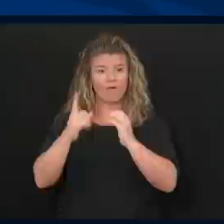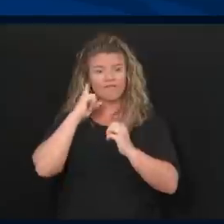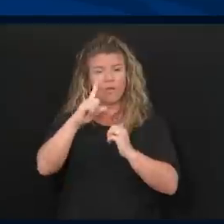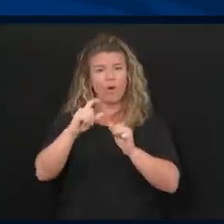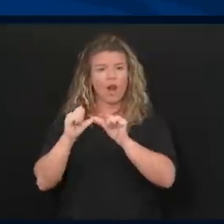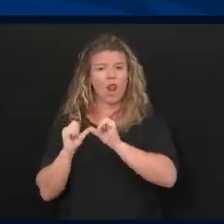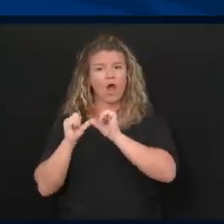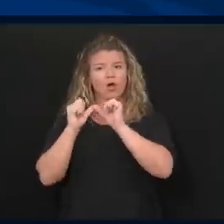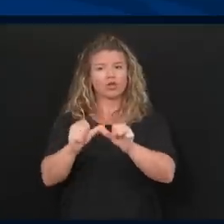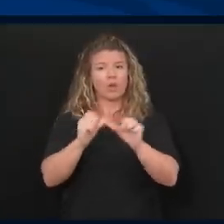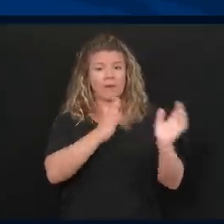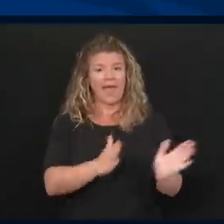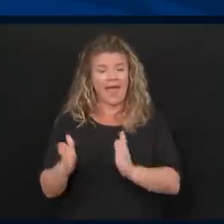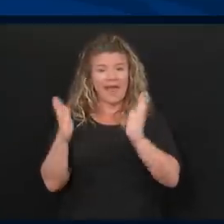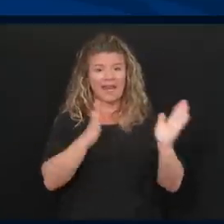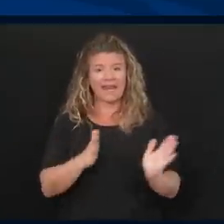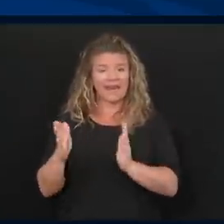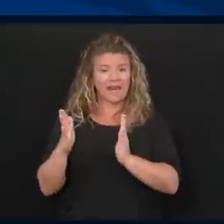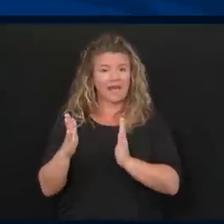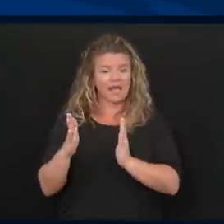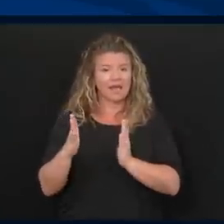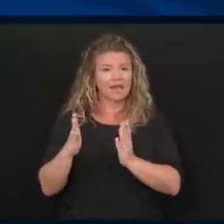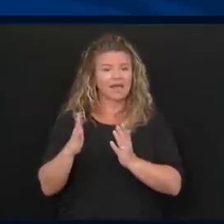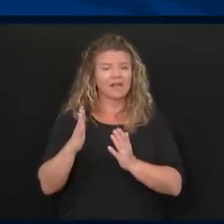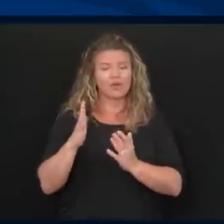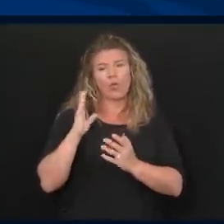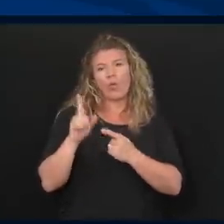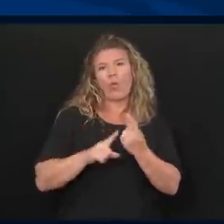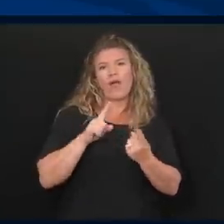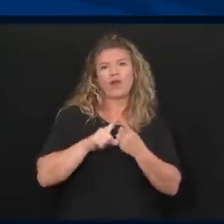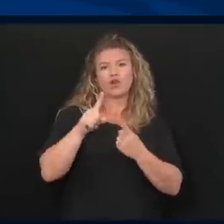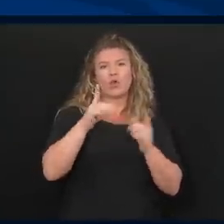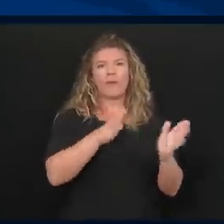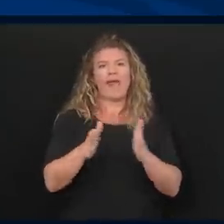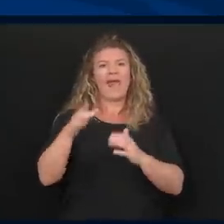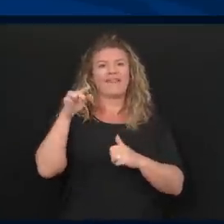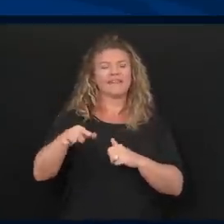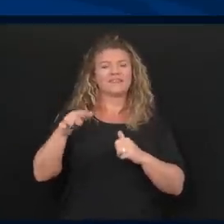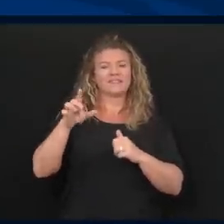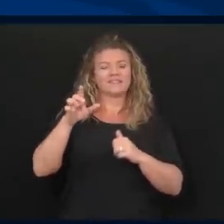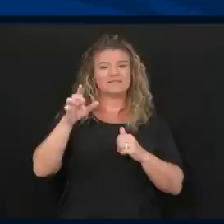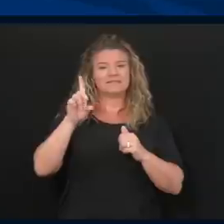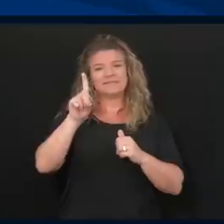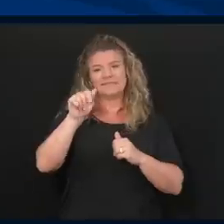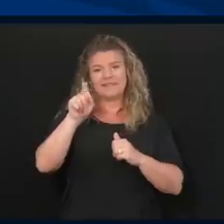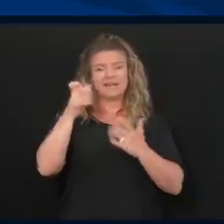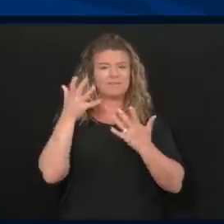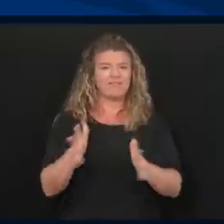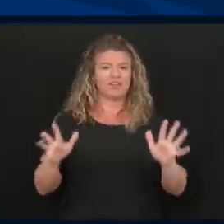plan is. A date to wrap all this up would be for all that.